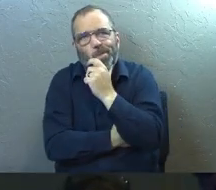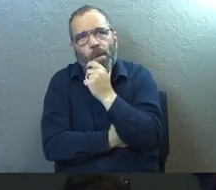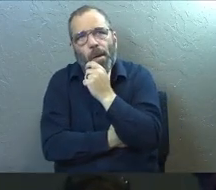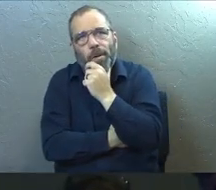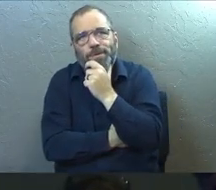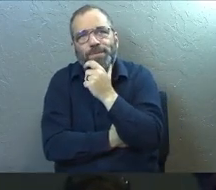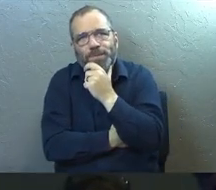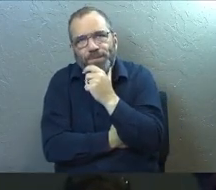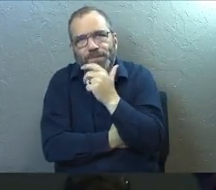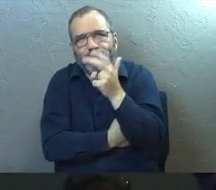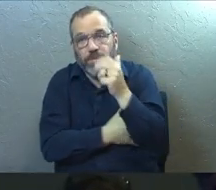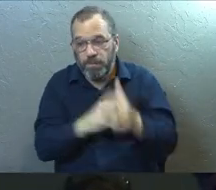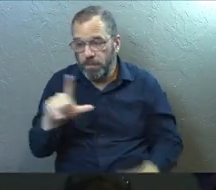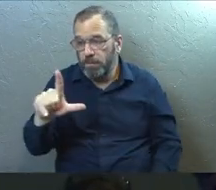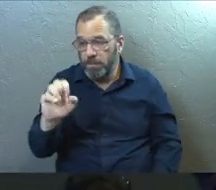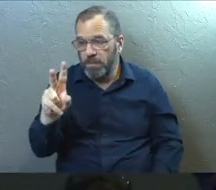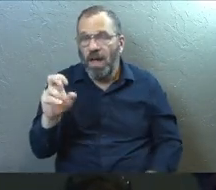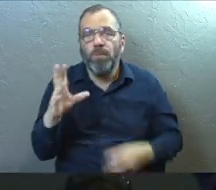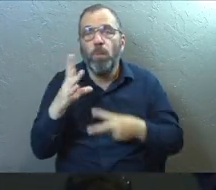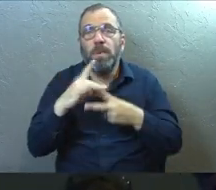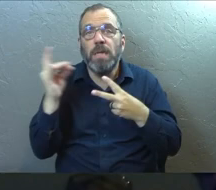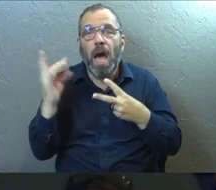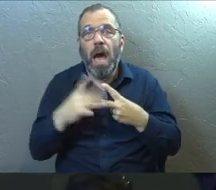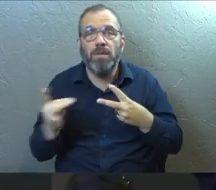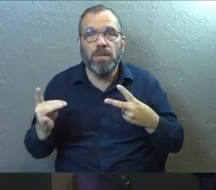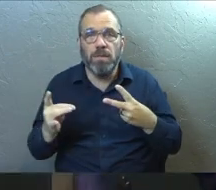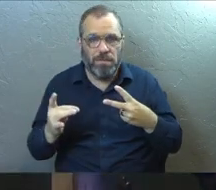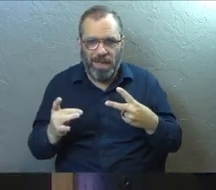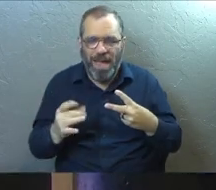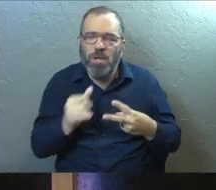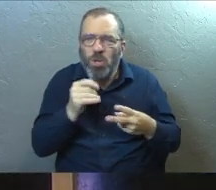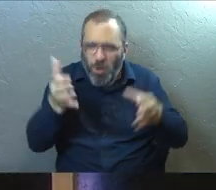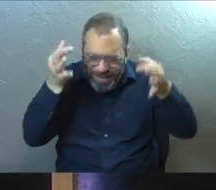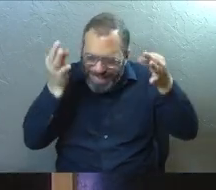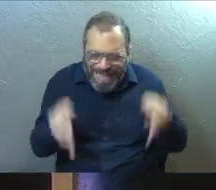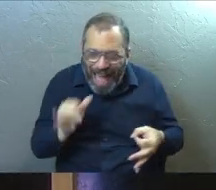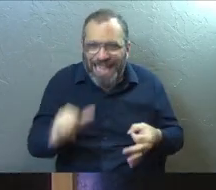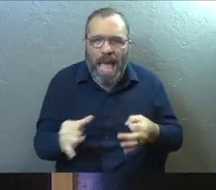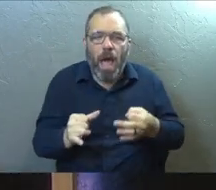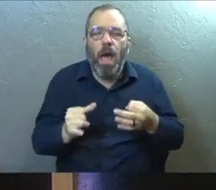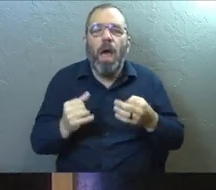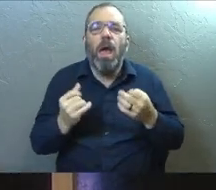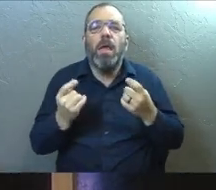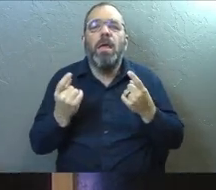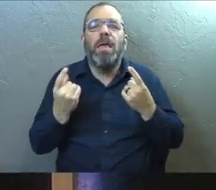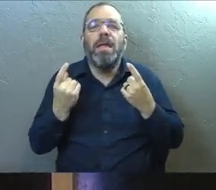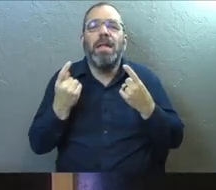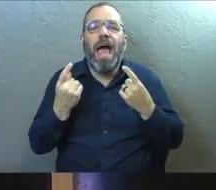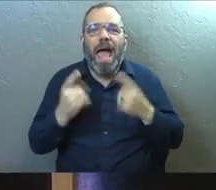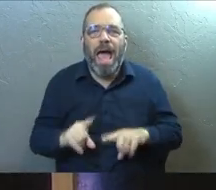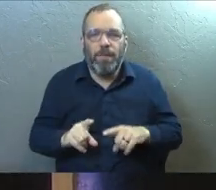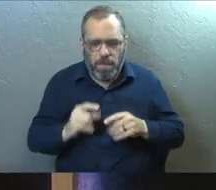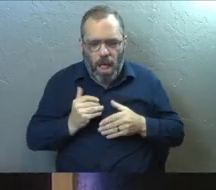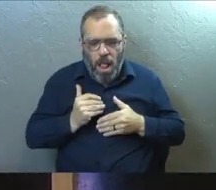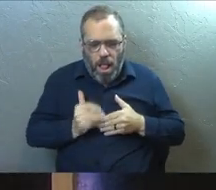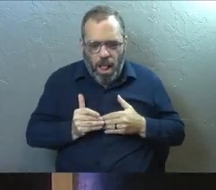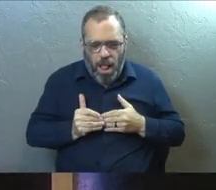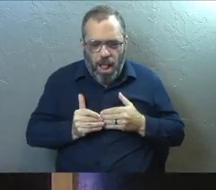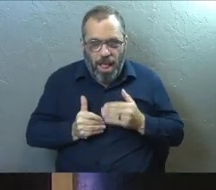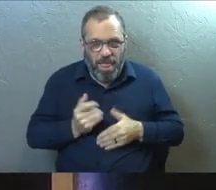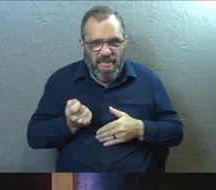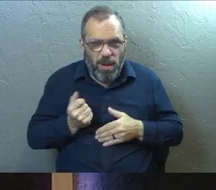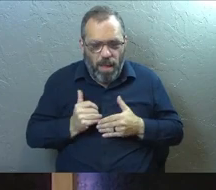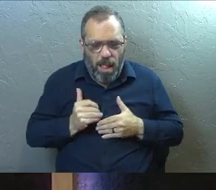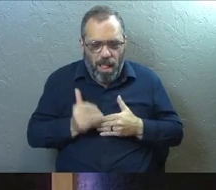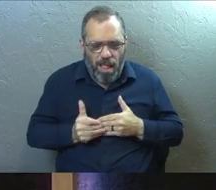And I thought the love part was optional and none of us ever decide to do it. Just happens a centimeter at a time to us.